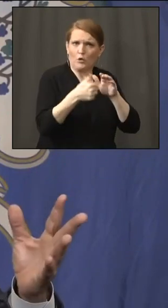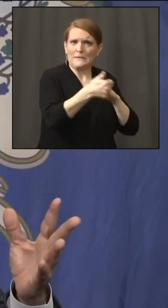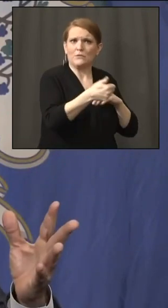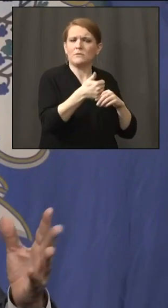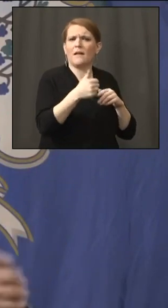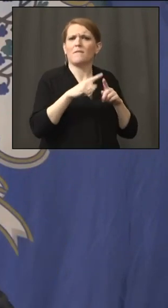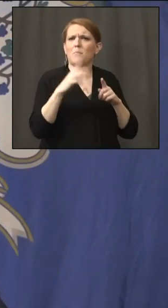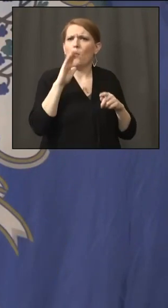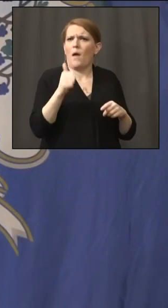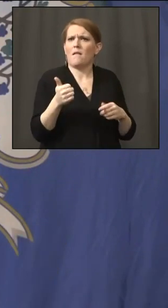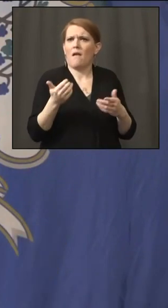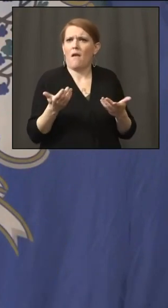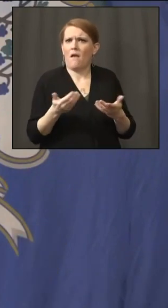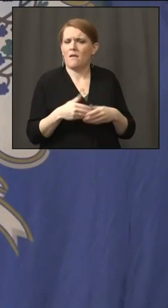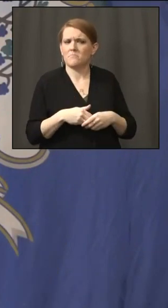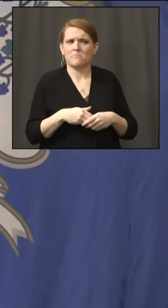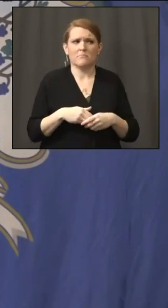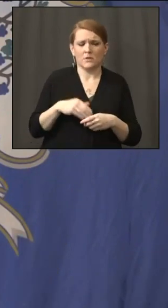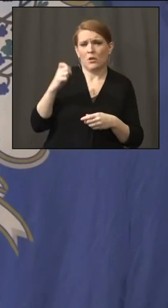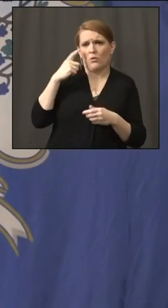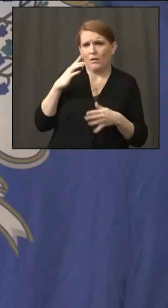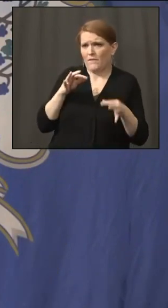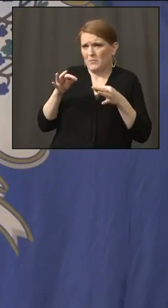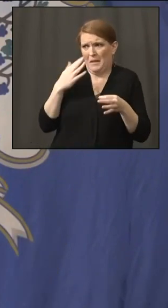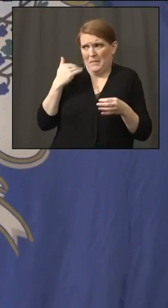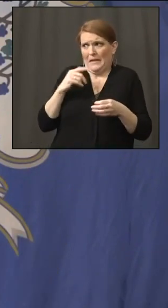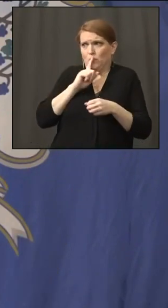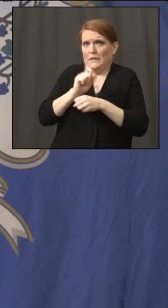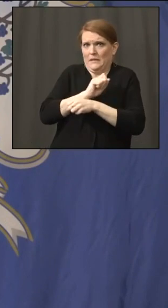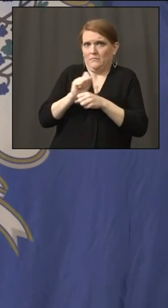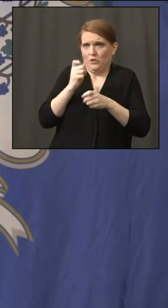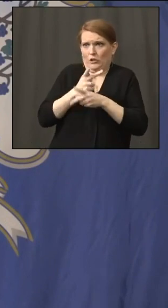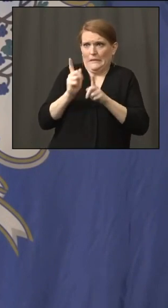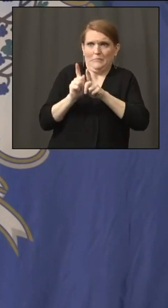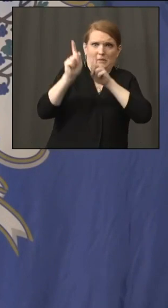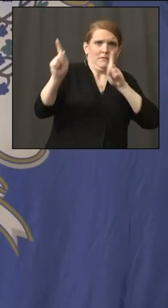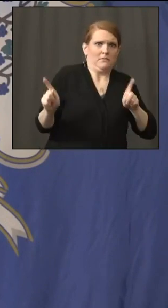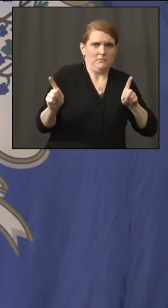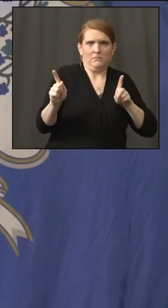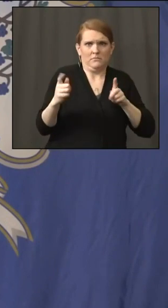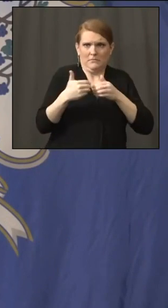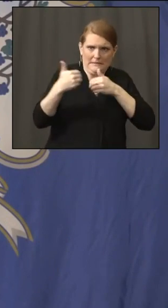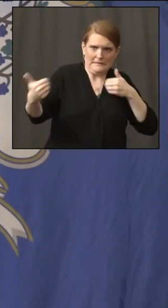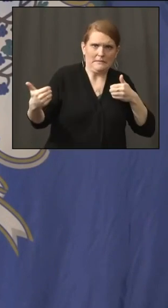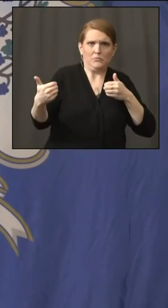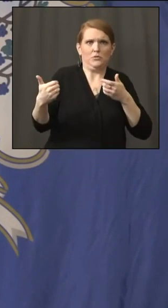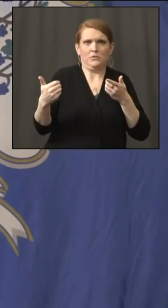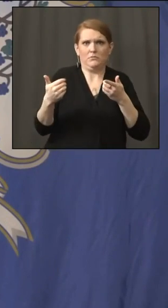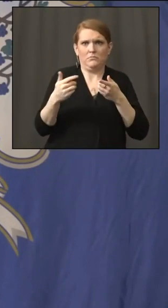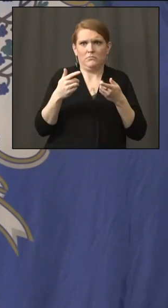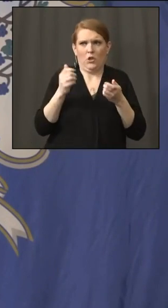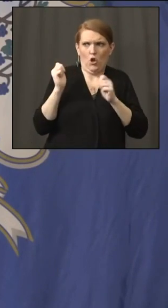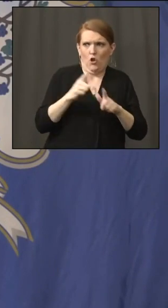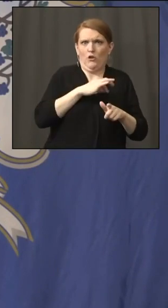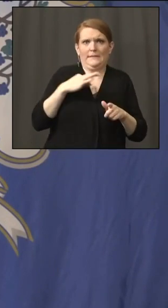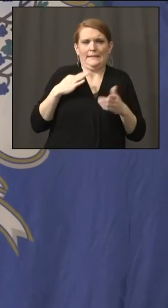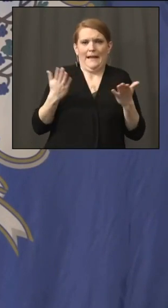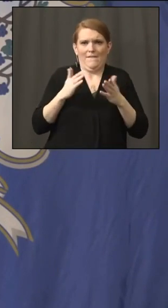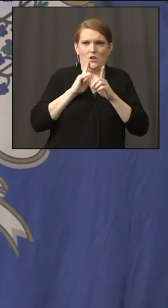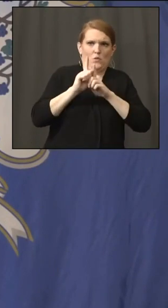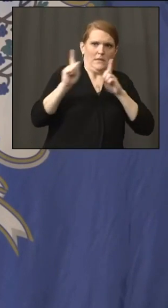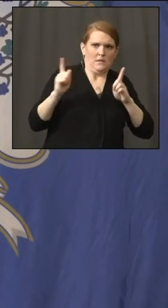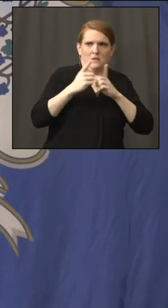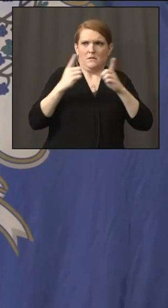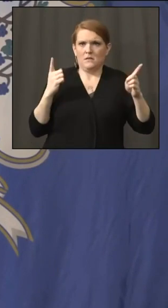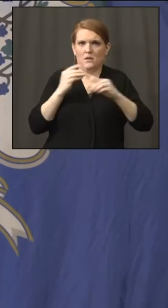we're keeping real distance of myself and all the staff, including this person who I was not in close contact with at all over the last couple